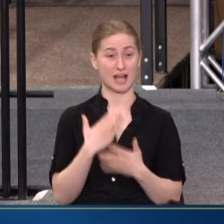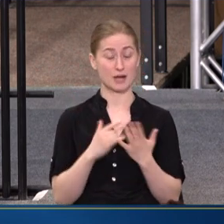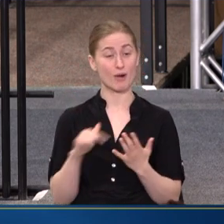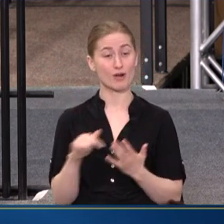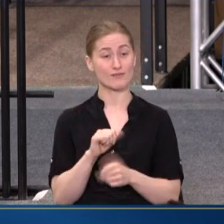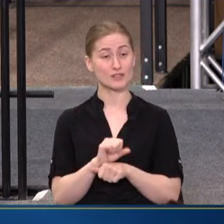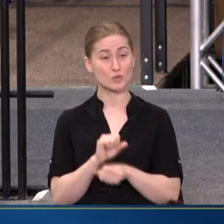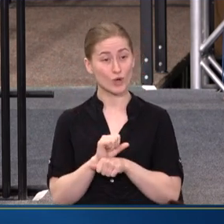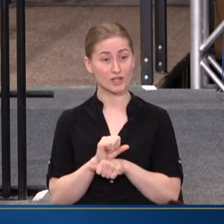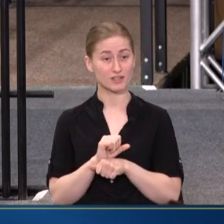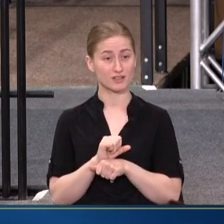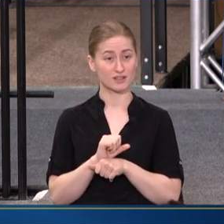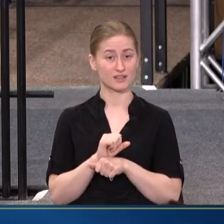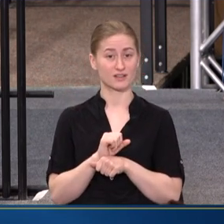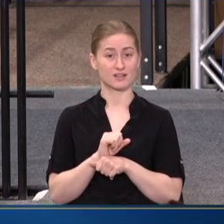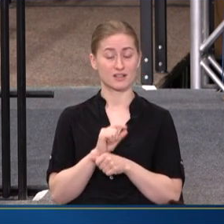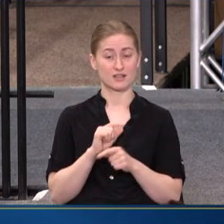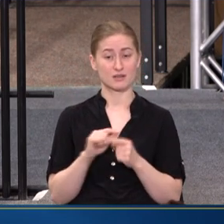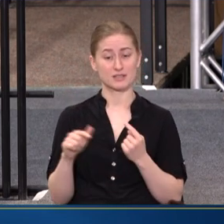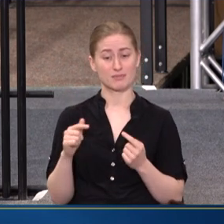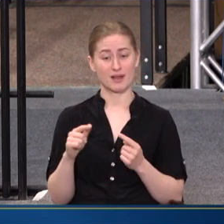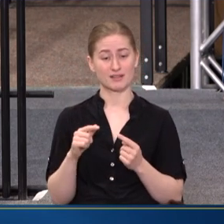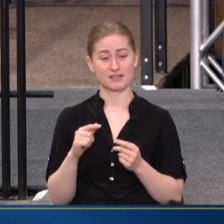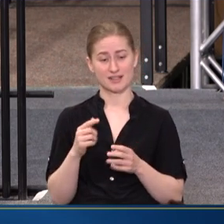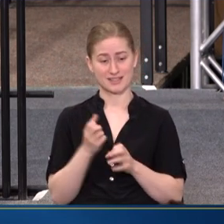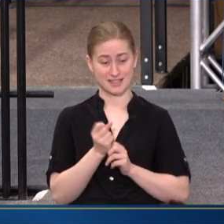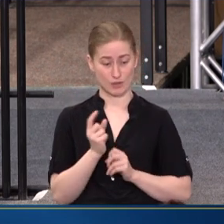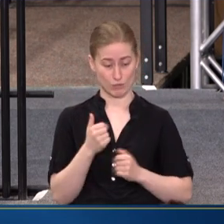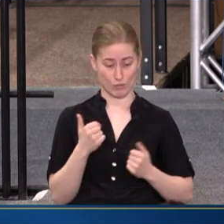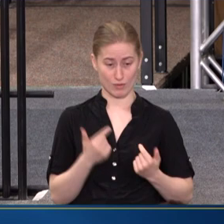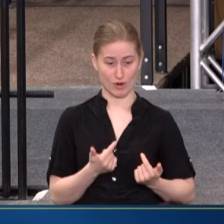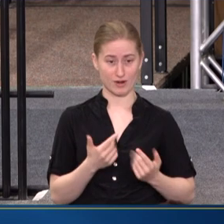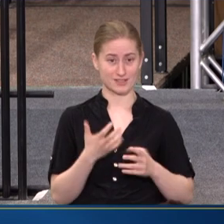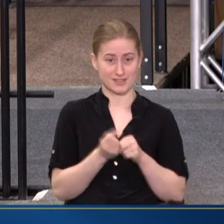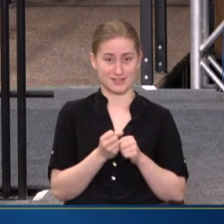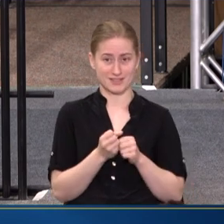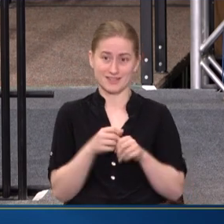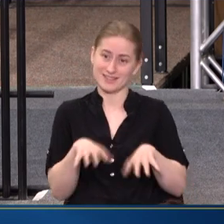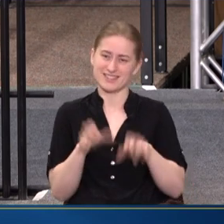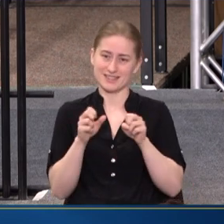THIS WORK. IS THAT, YOU KNOW, TO GET WHERE WE ARE HAS TAKEN THE VILLAGE.